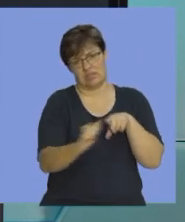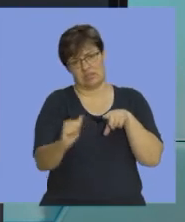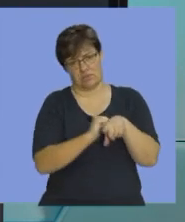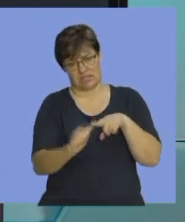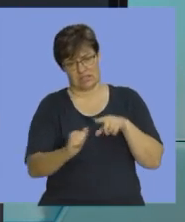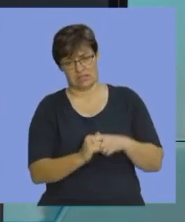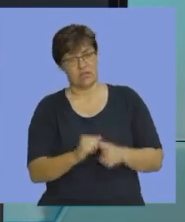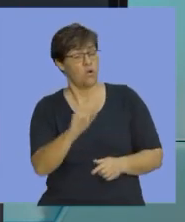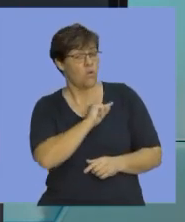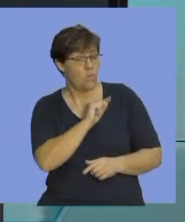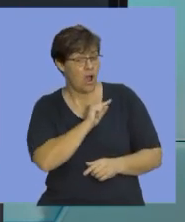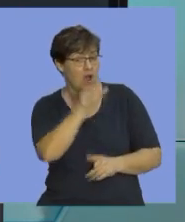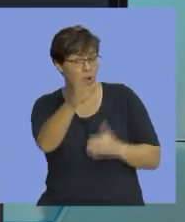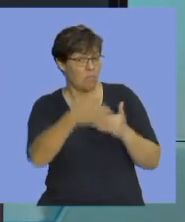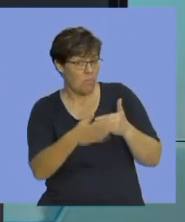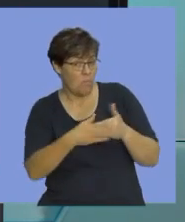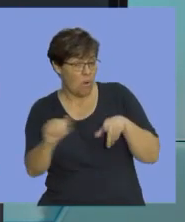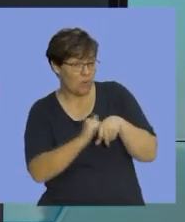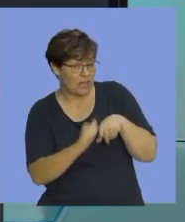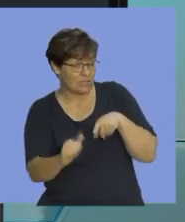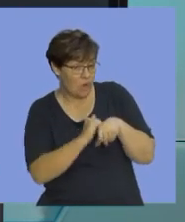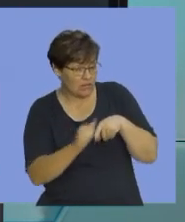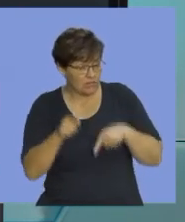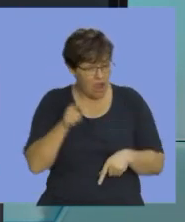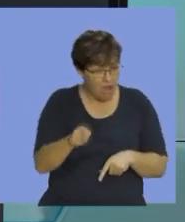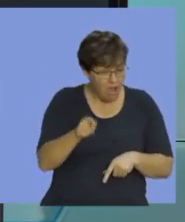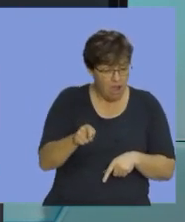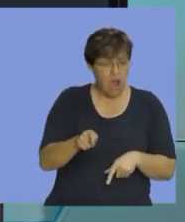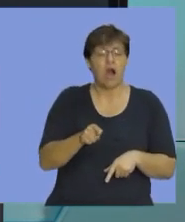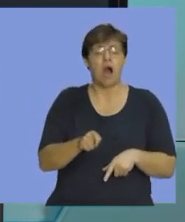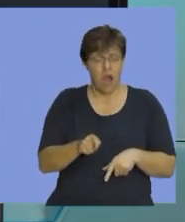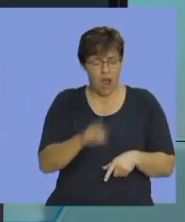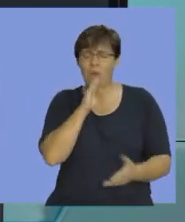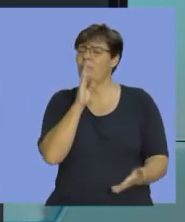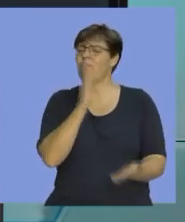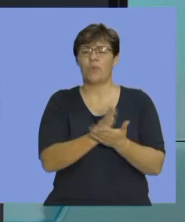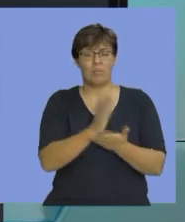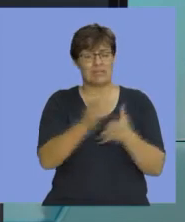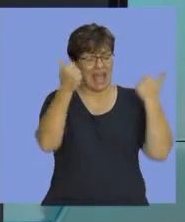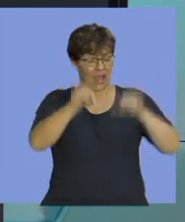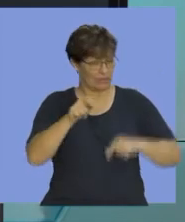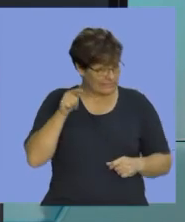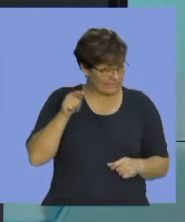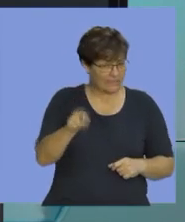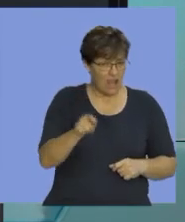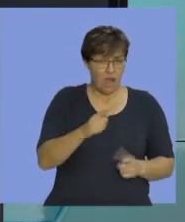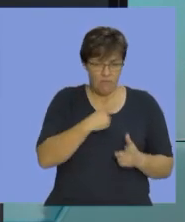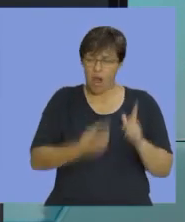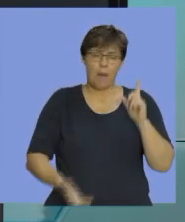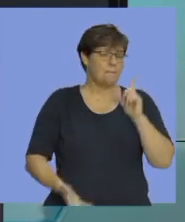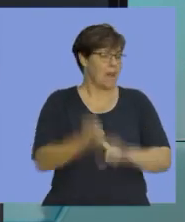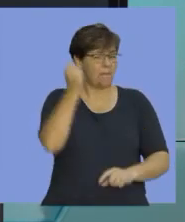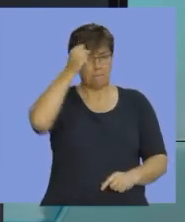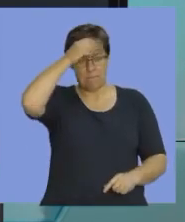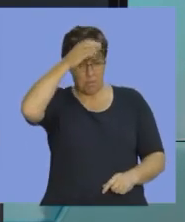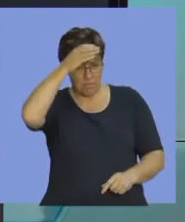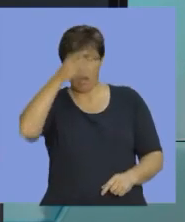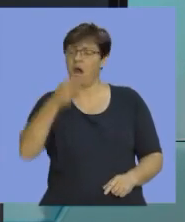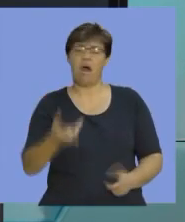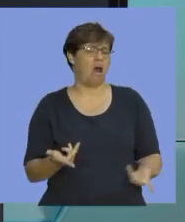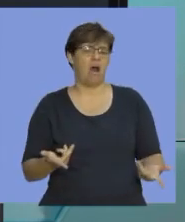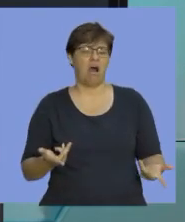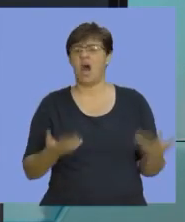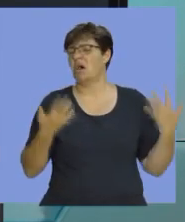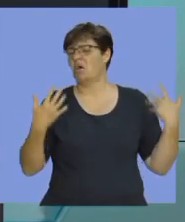because the more you do the section, I promise you, this is one section in accounting. Once you master it, it becomes